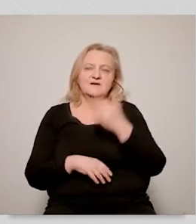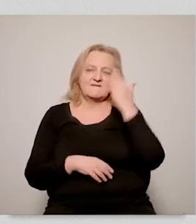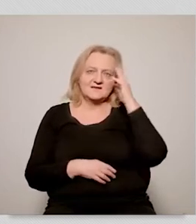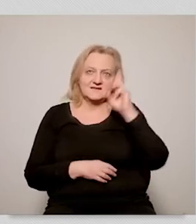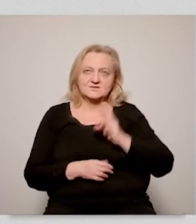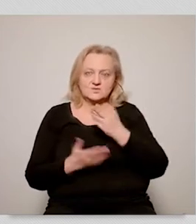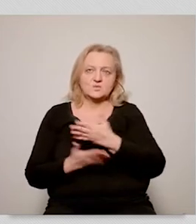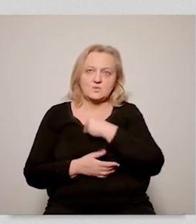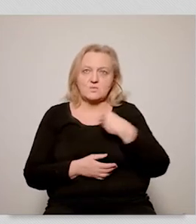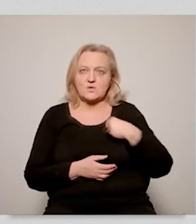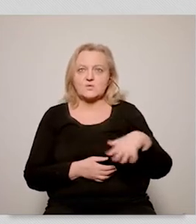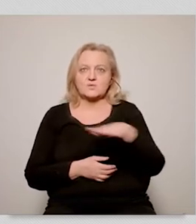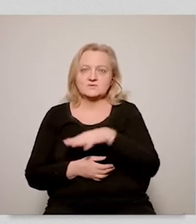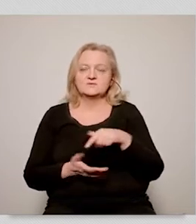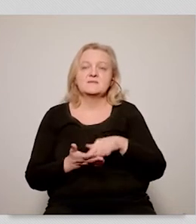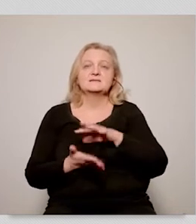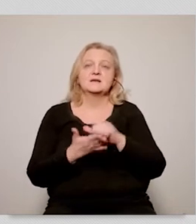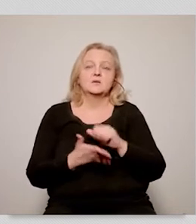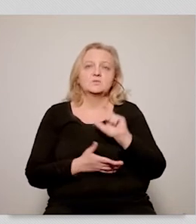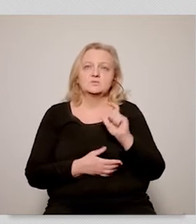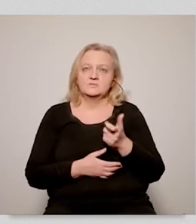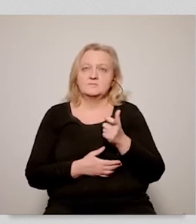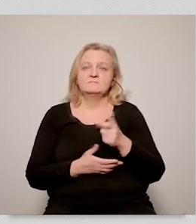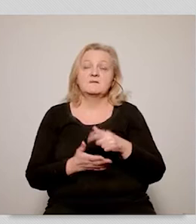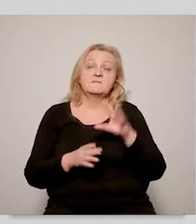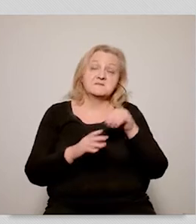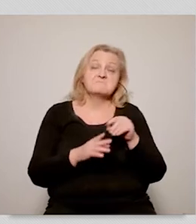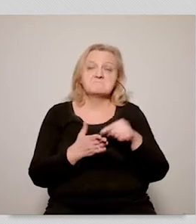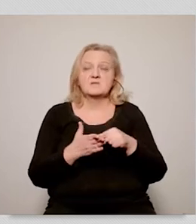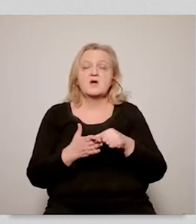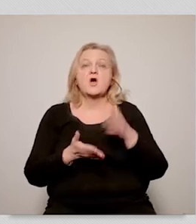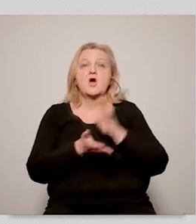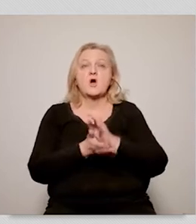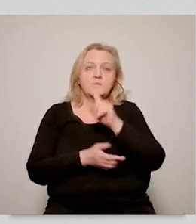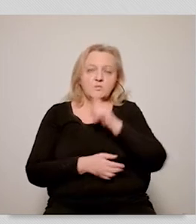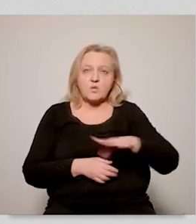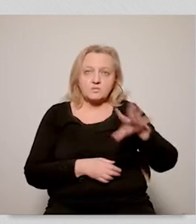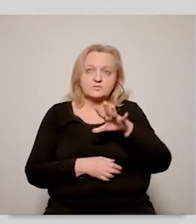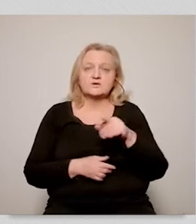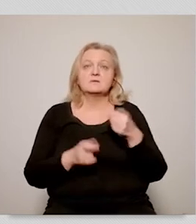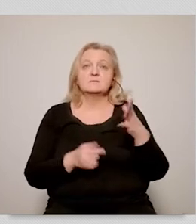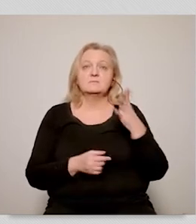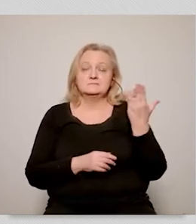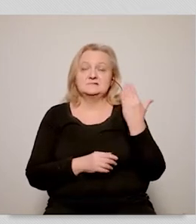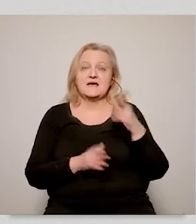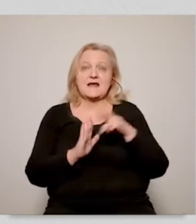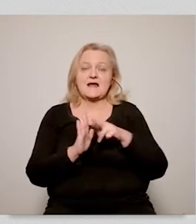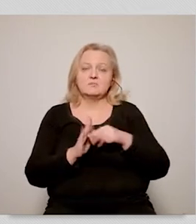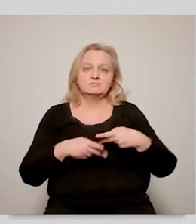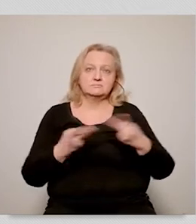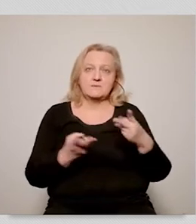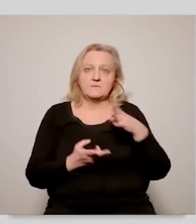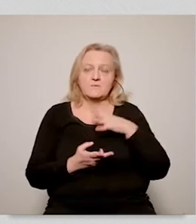Institute of Public Affairs, a very well-known organization in Poland that deals with